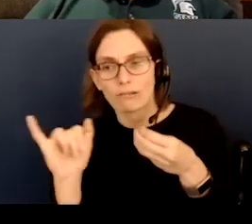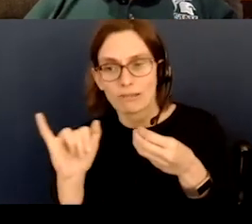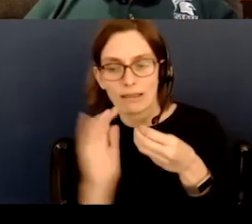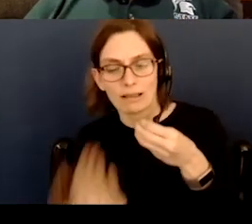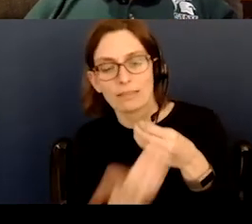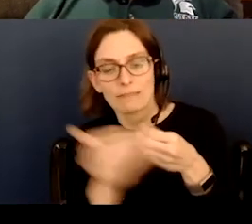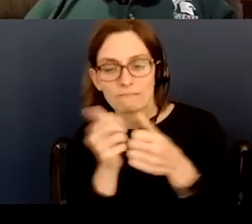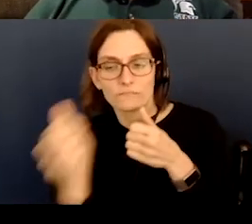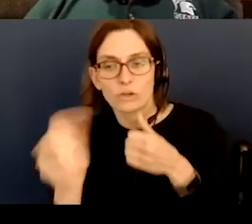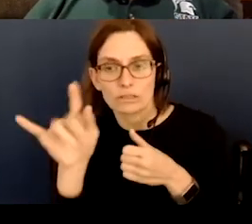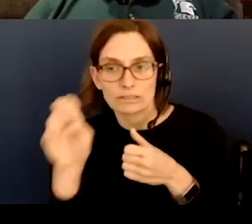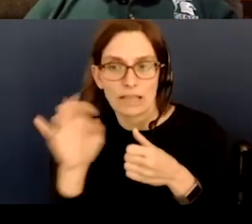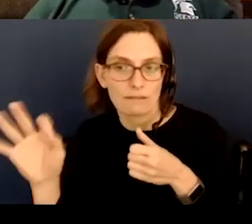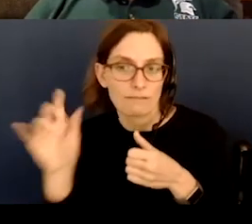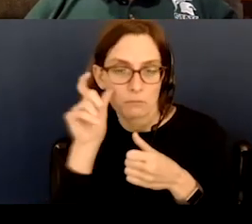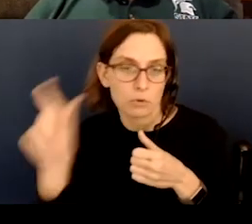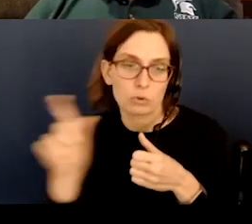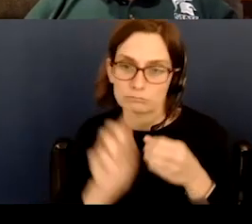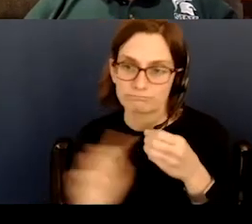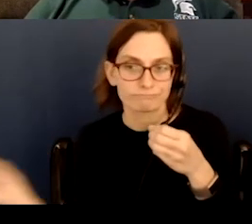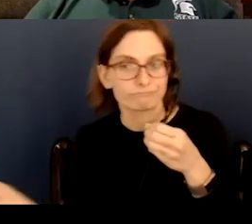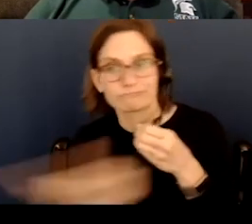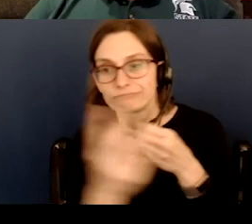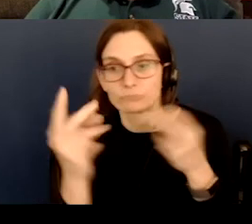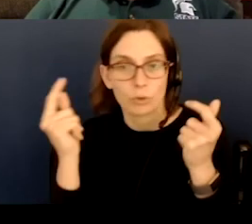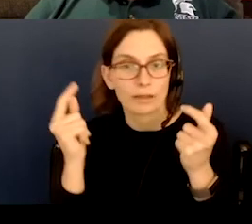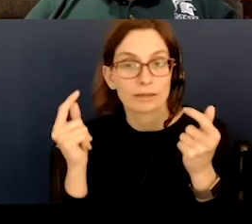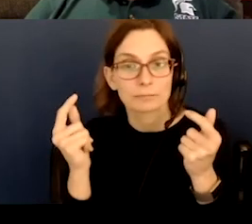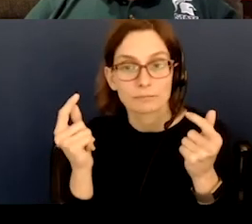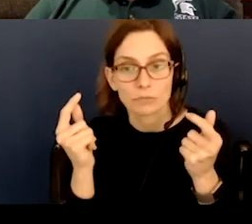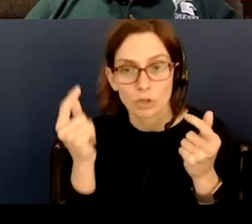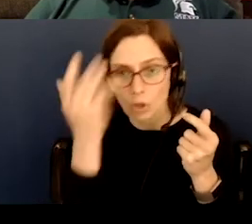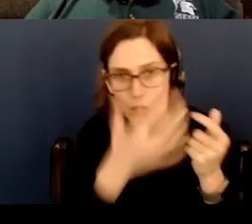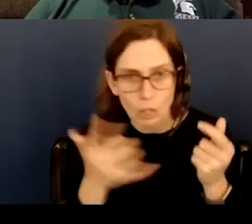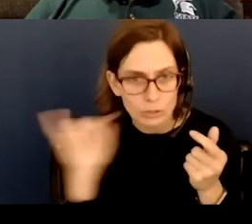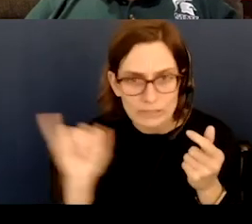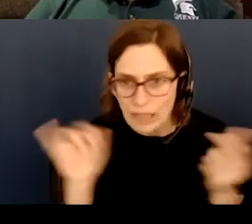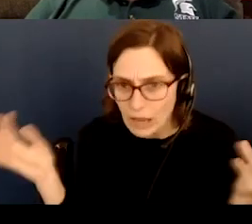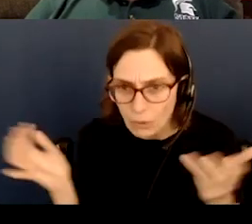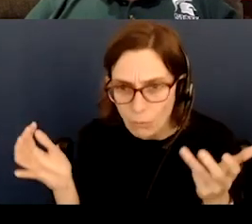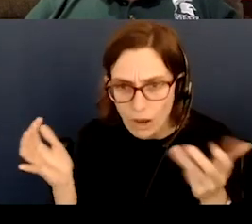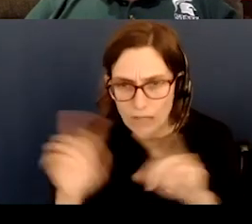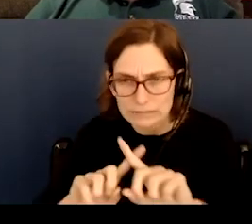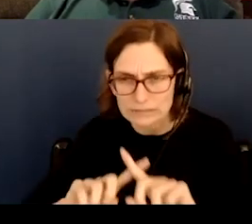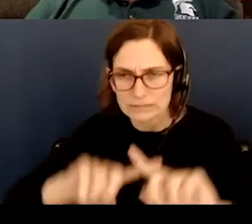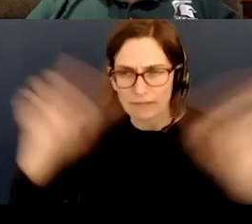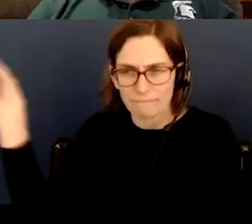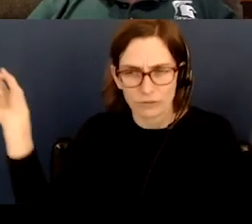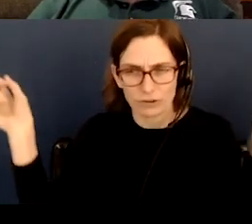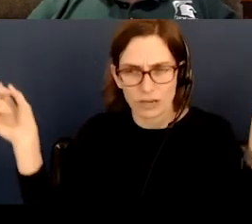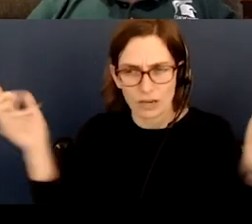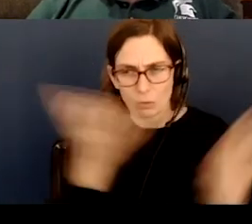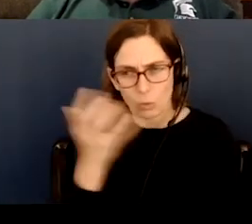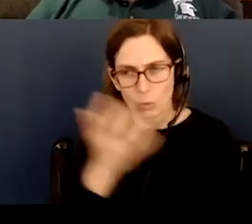it was just, it was a flyby and look at what it looks like completely different there